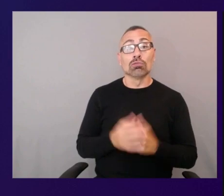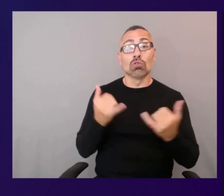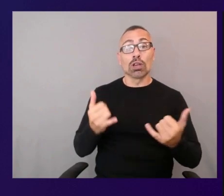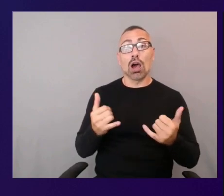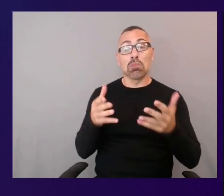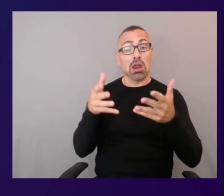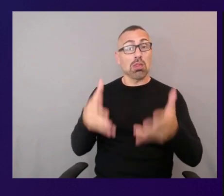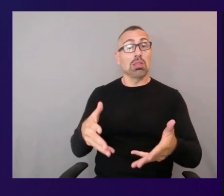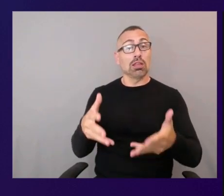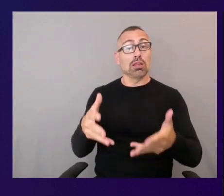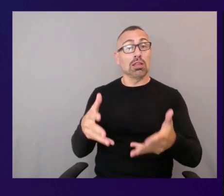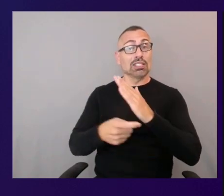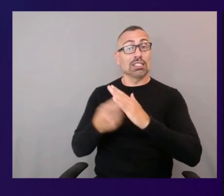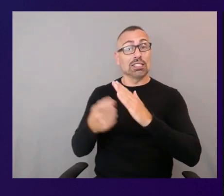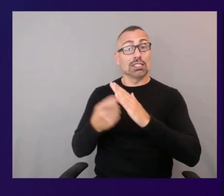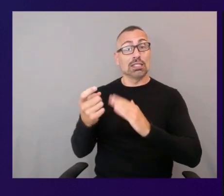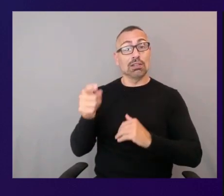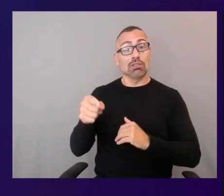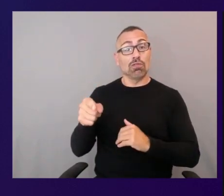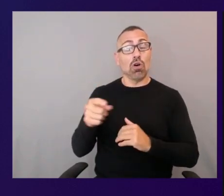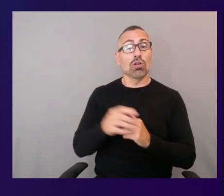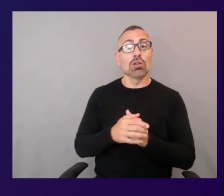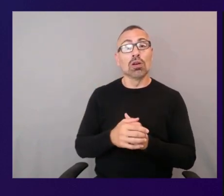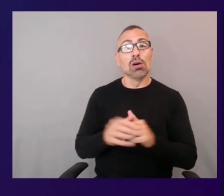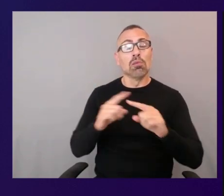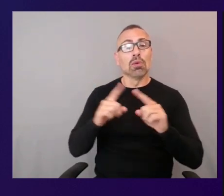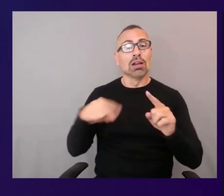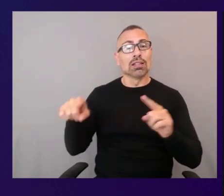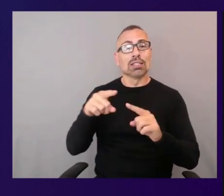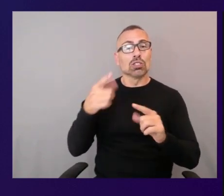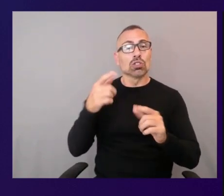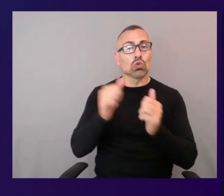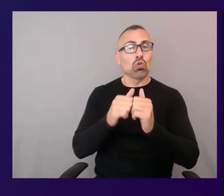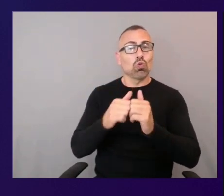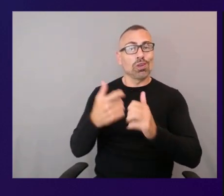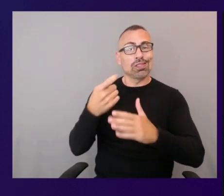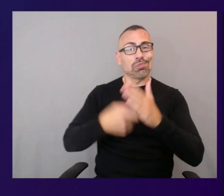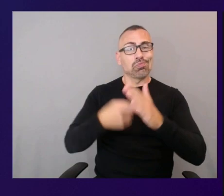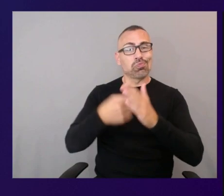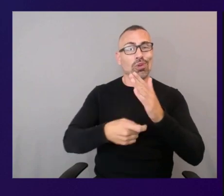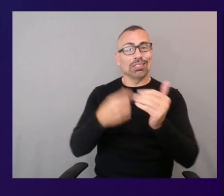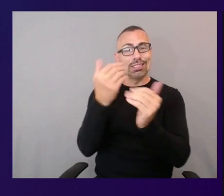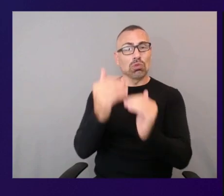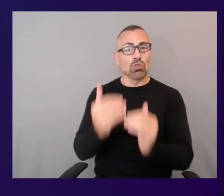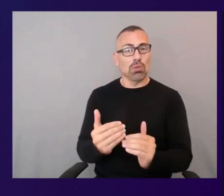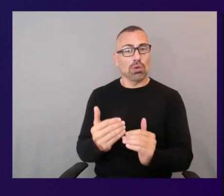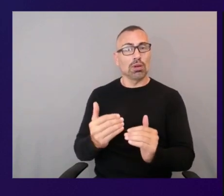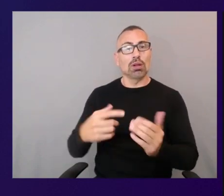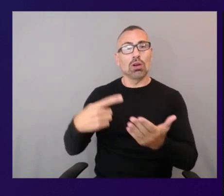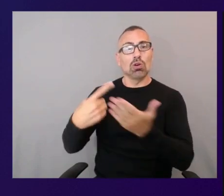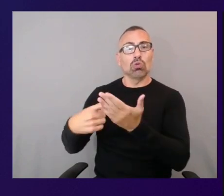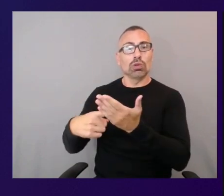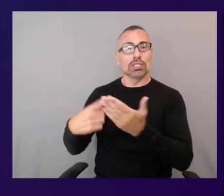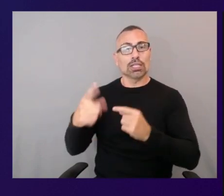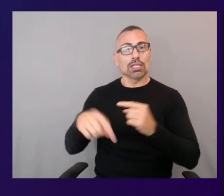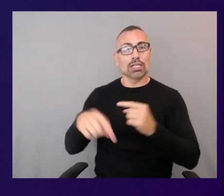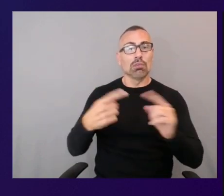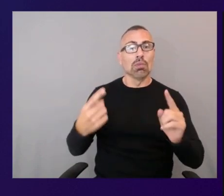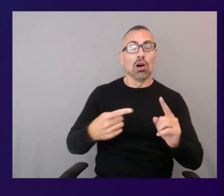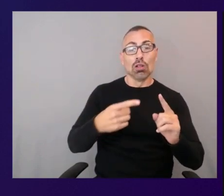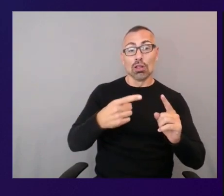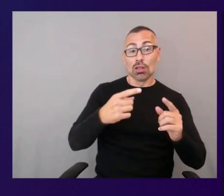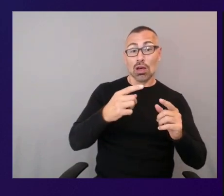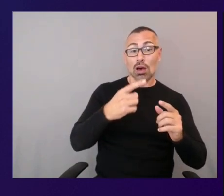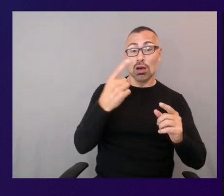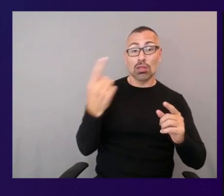customize this if you'd like but the pricing parameter so we talked a little bit about the differences between the always on or the monthly billing mode and